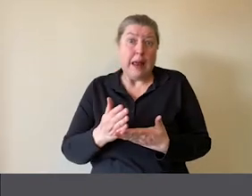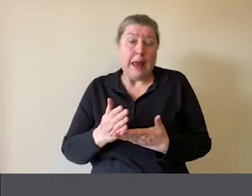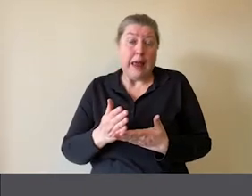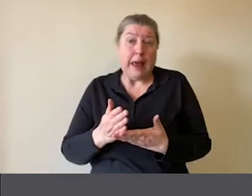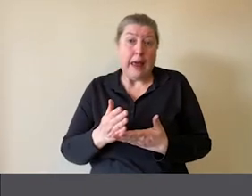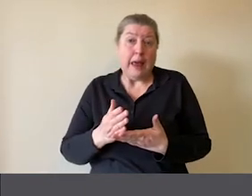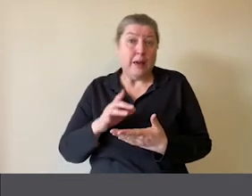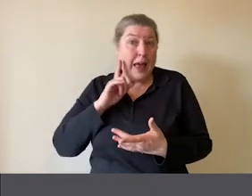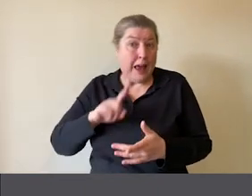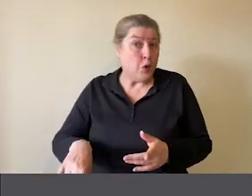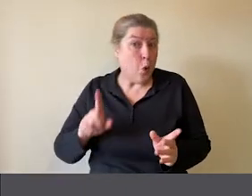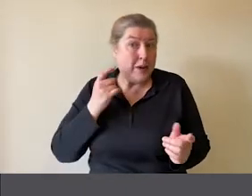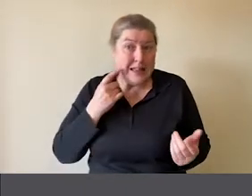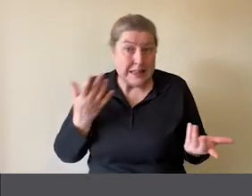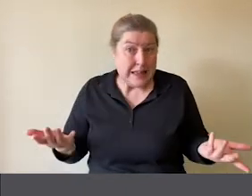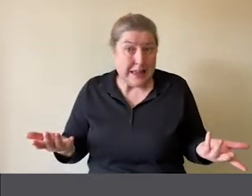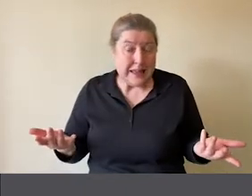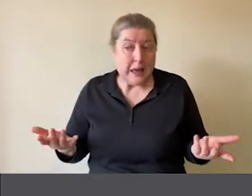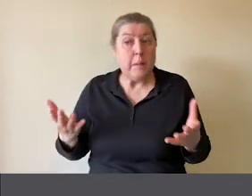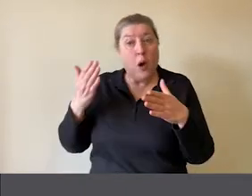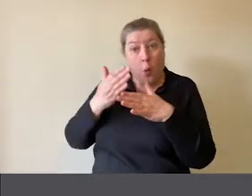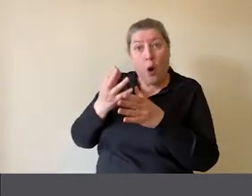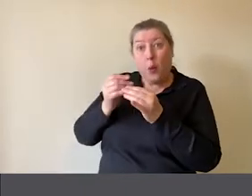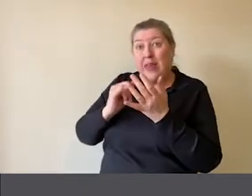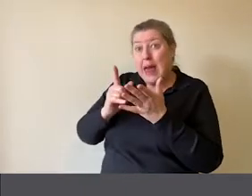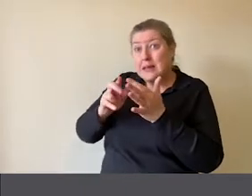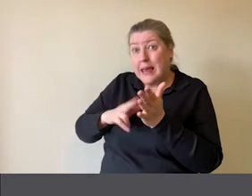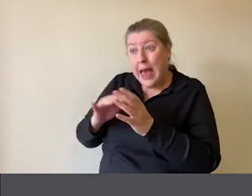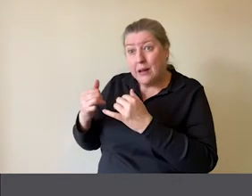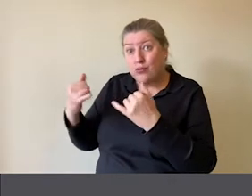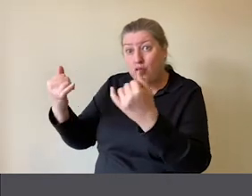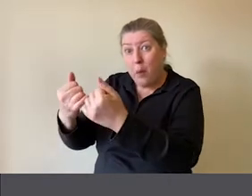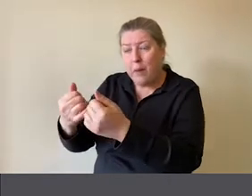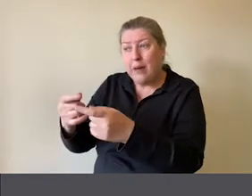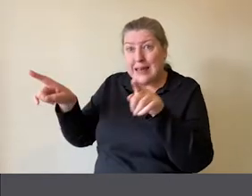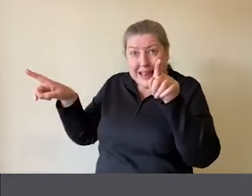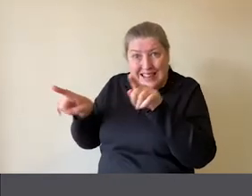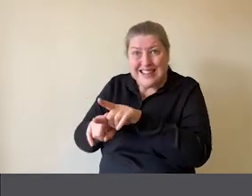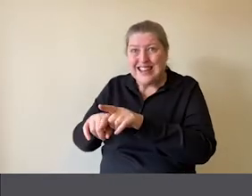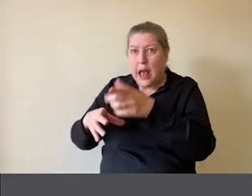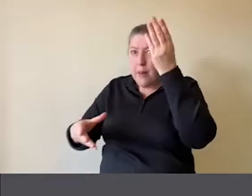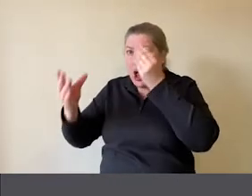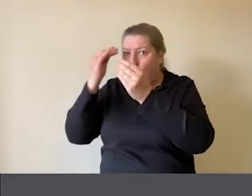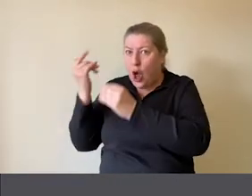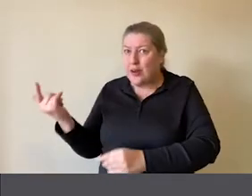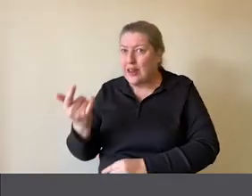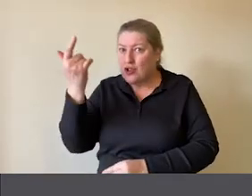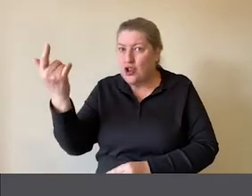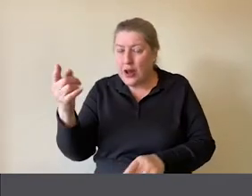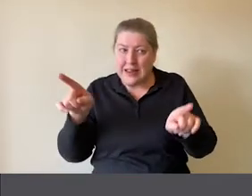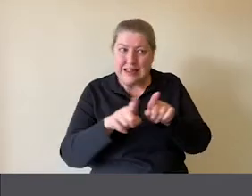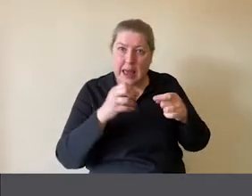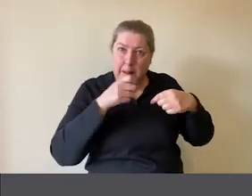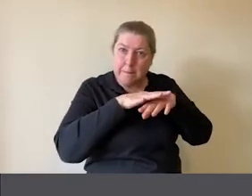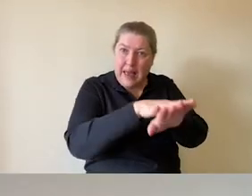is that when you're working with an SEM audience, they're going on the same learning journey as any mainstream audience.